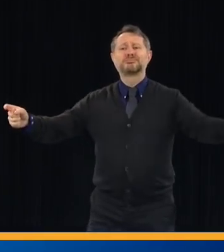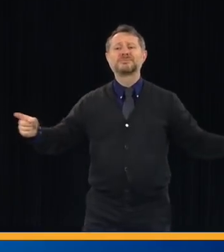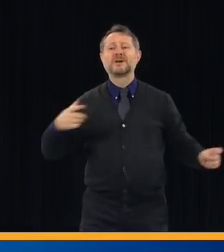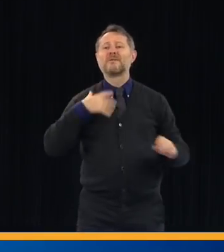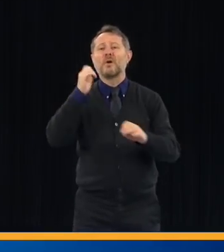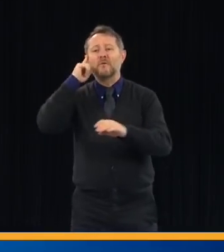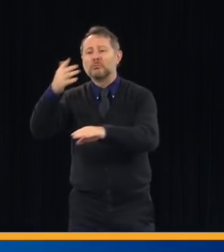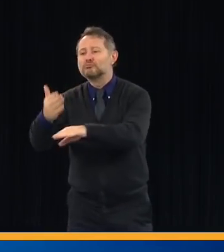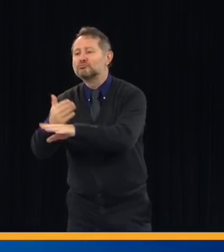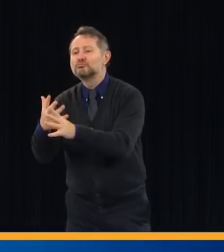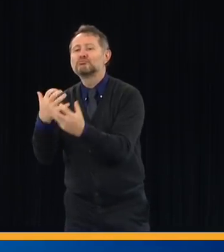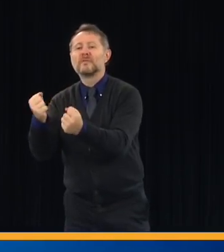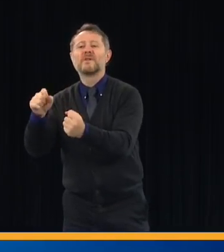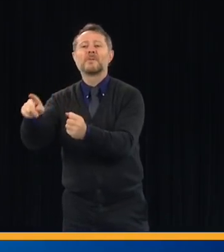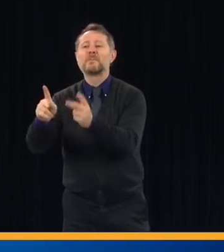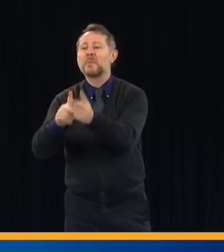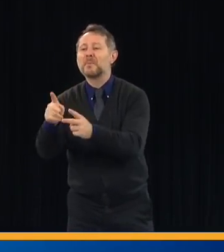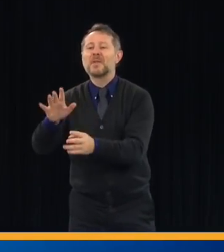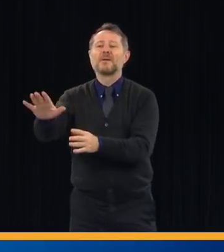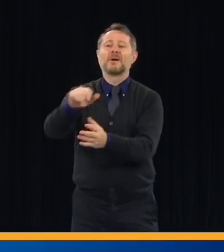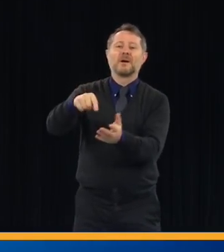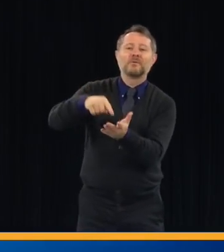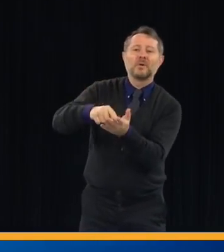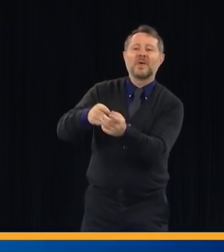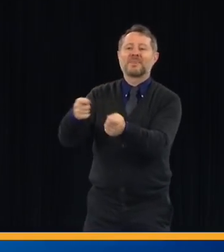expenses on handling the virus.